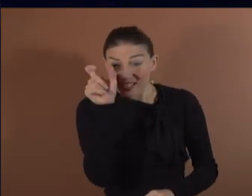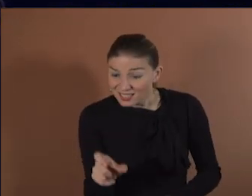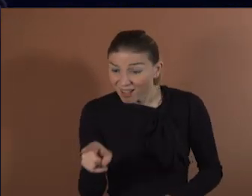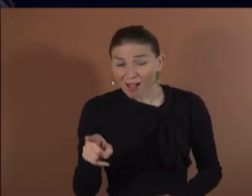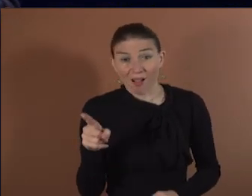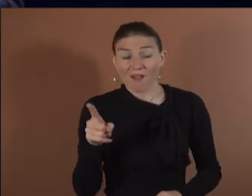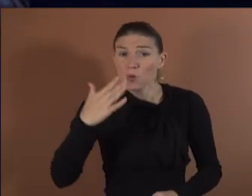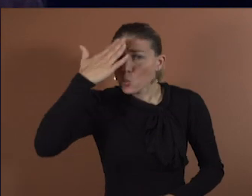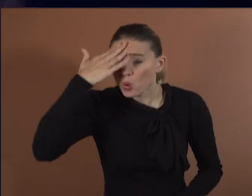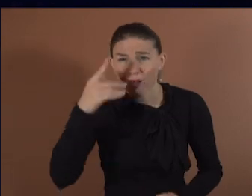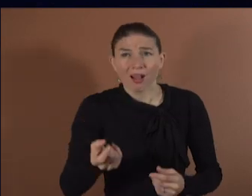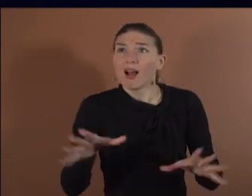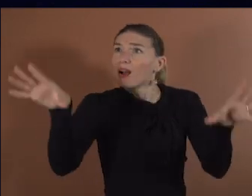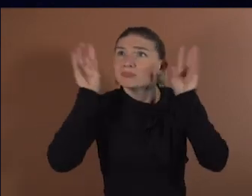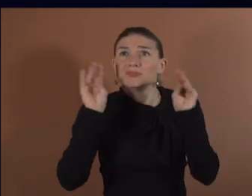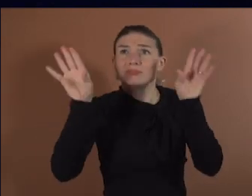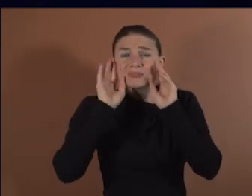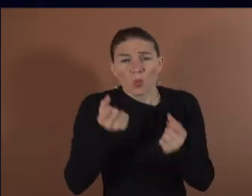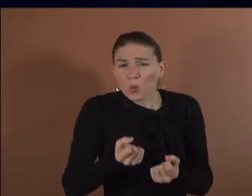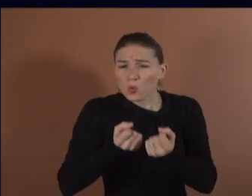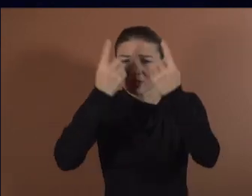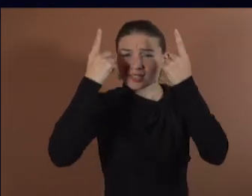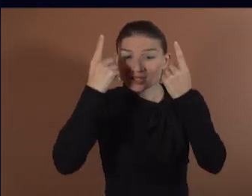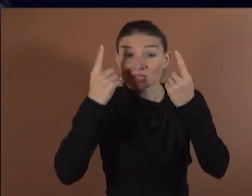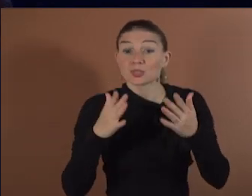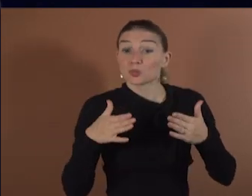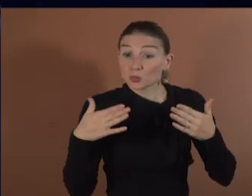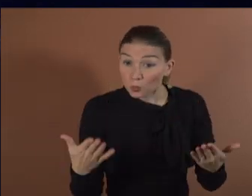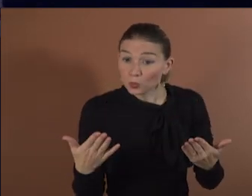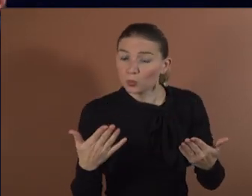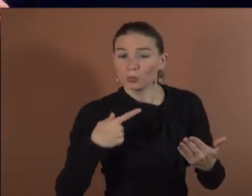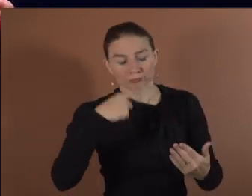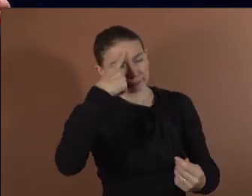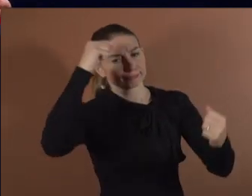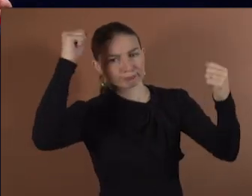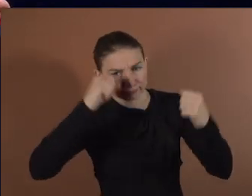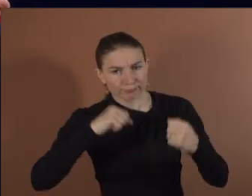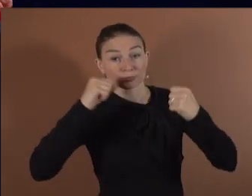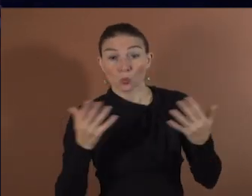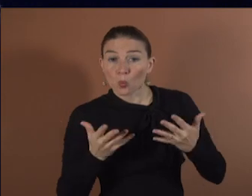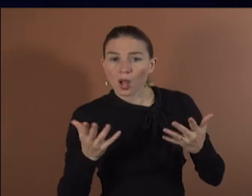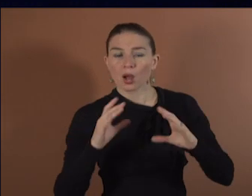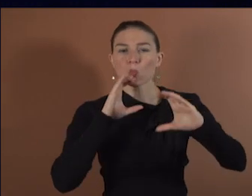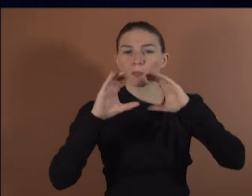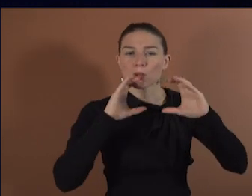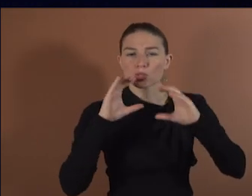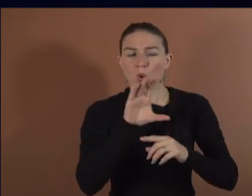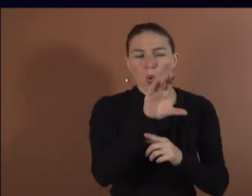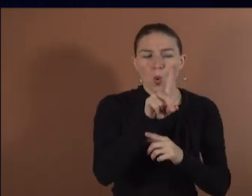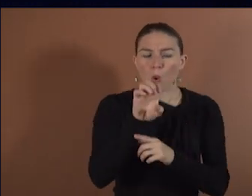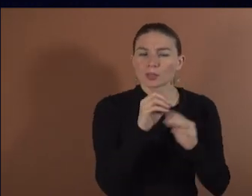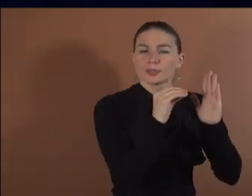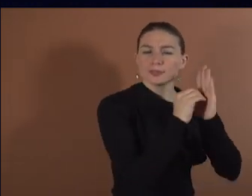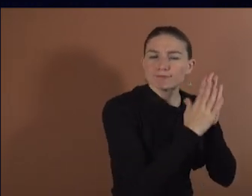understands what you say. So we agreed with her on a communication code. For example, we told her,